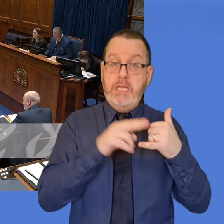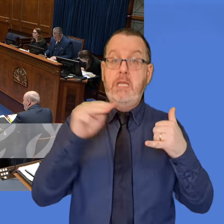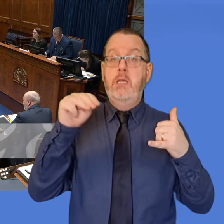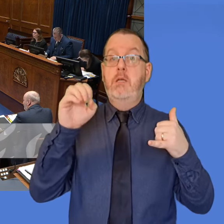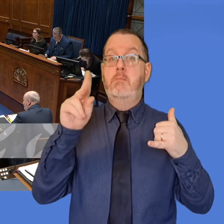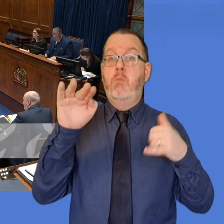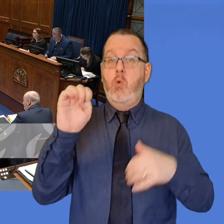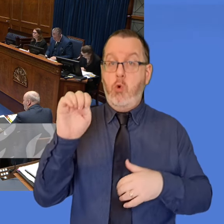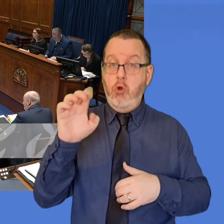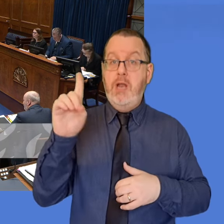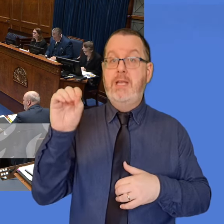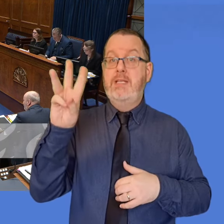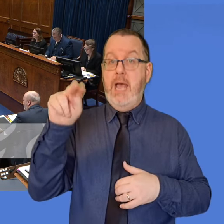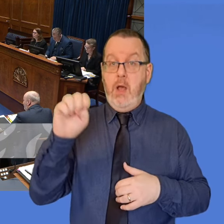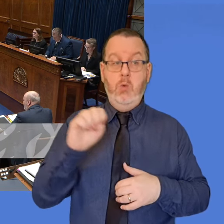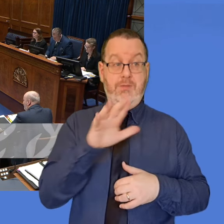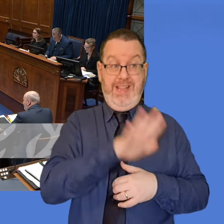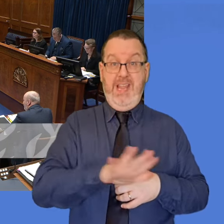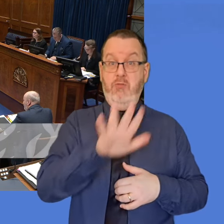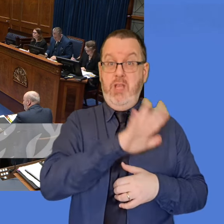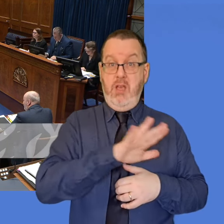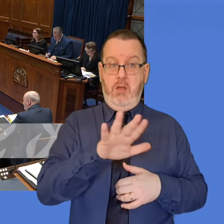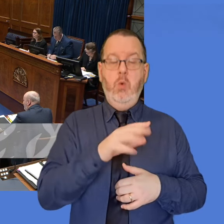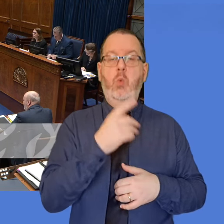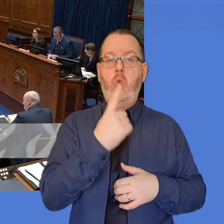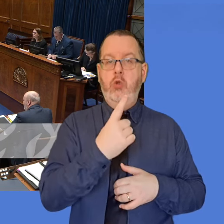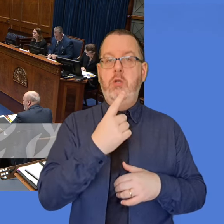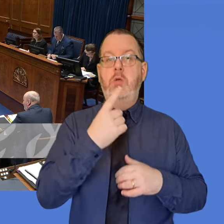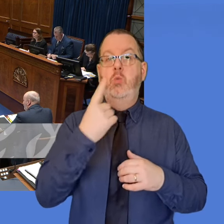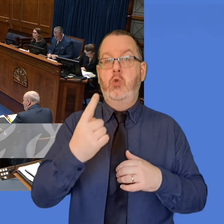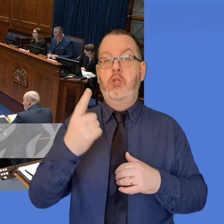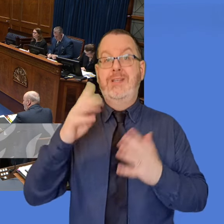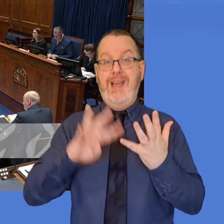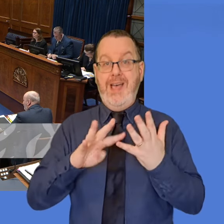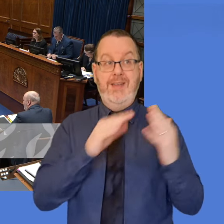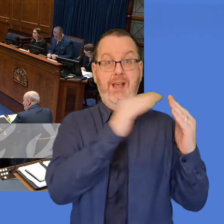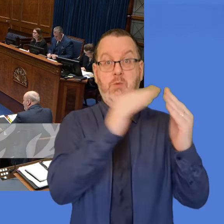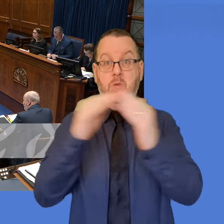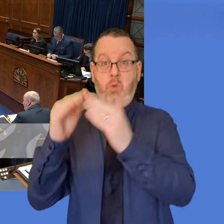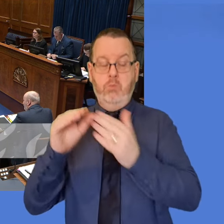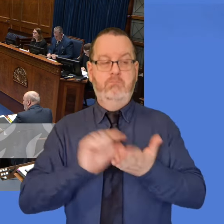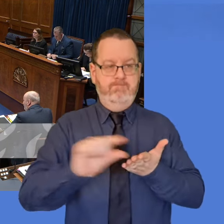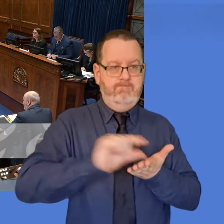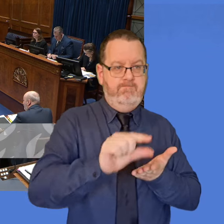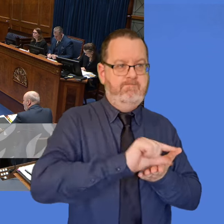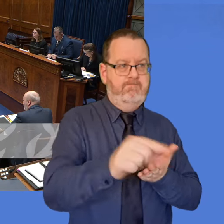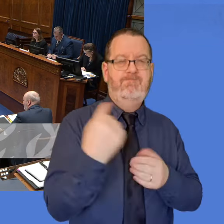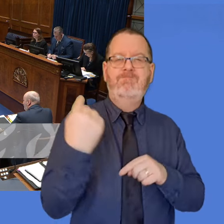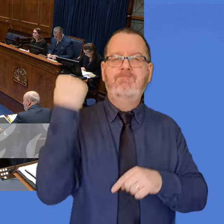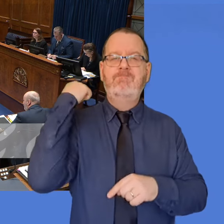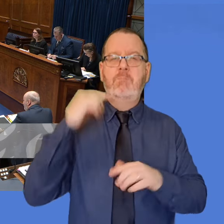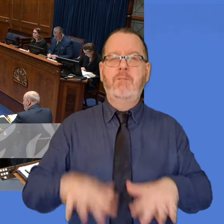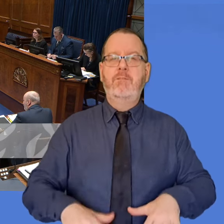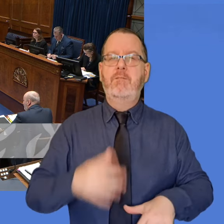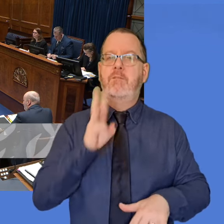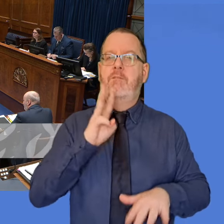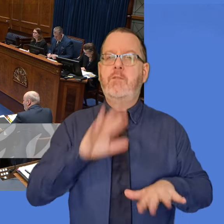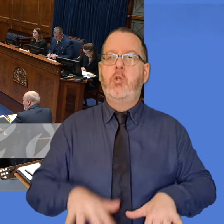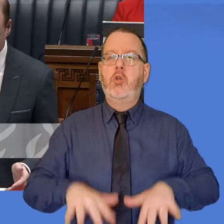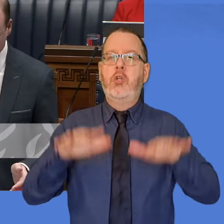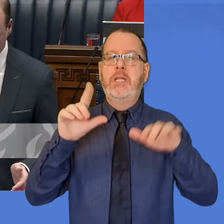area, assistance was provided to 119 households during the flooding event in October 2023.